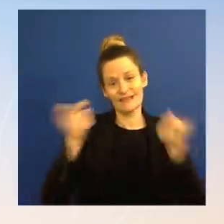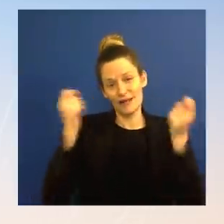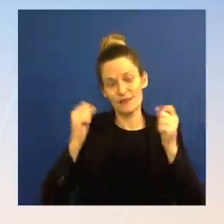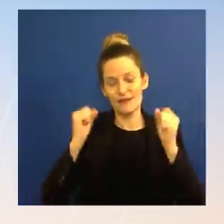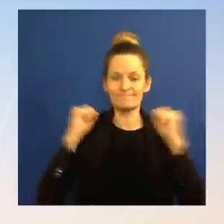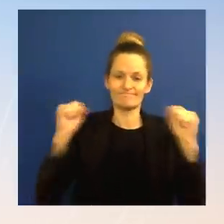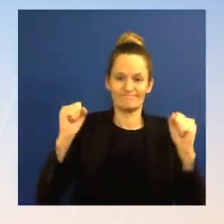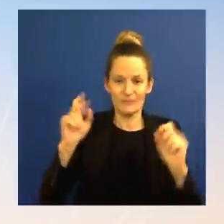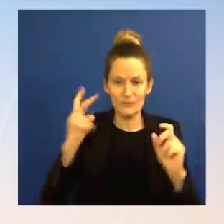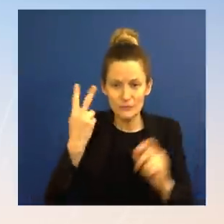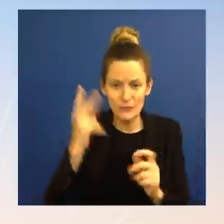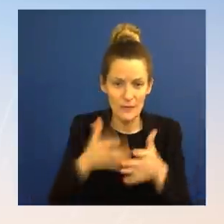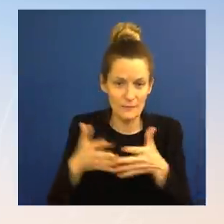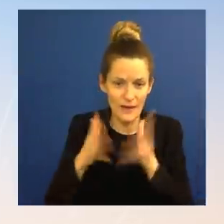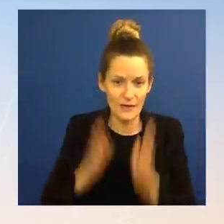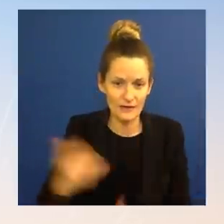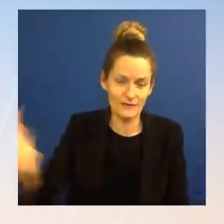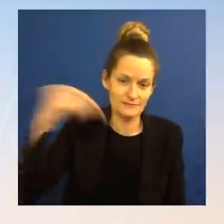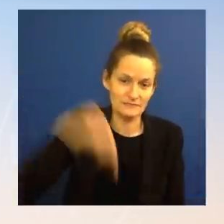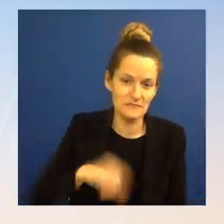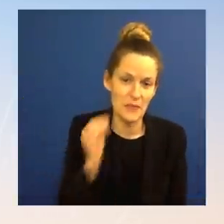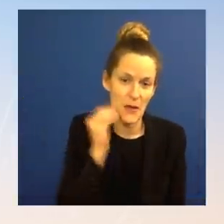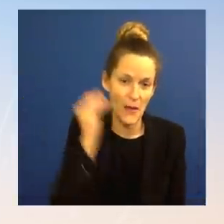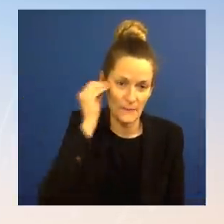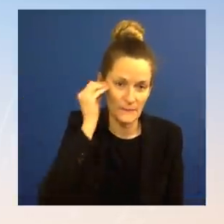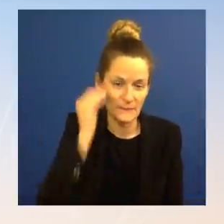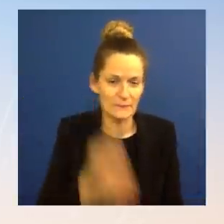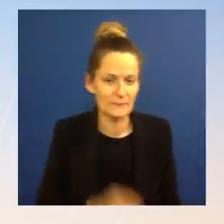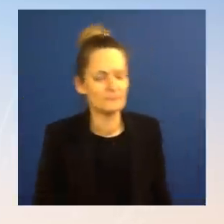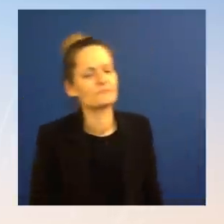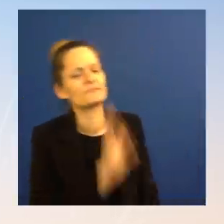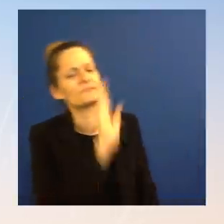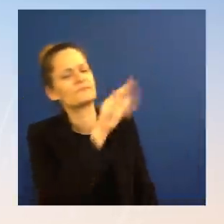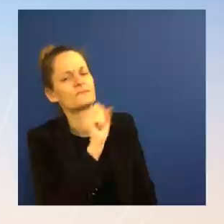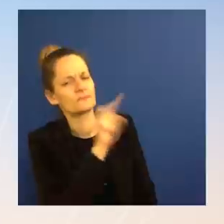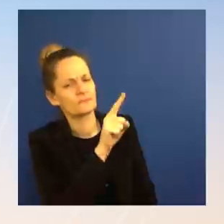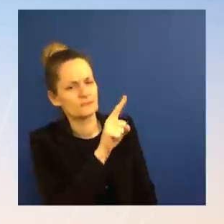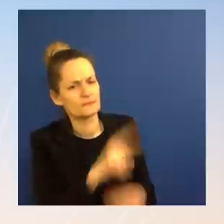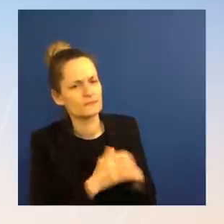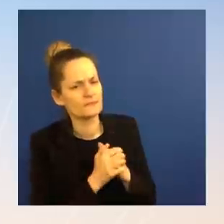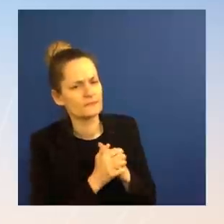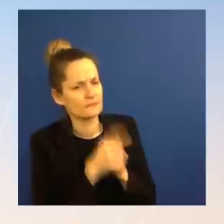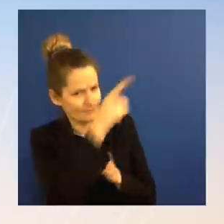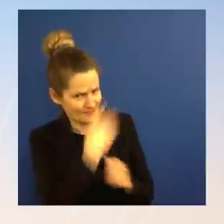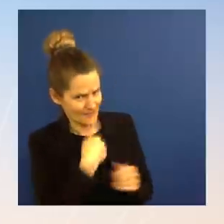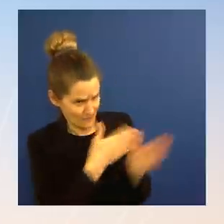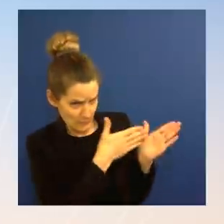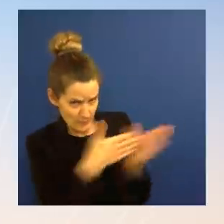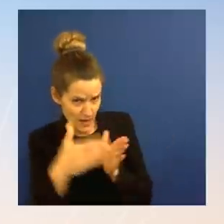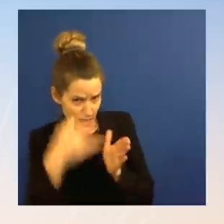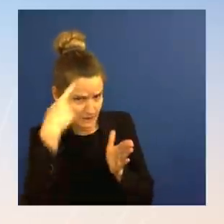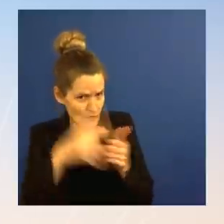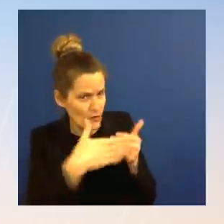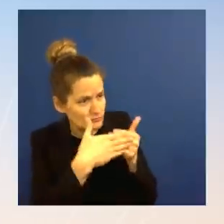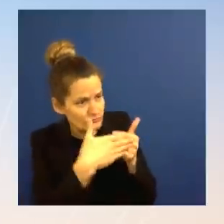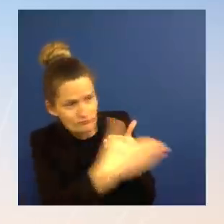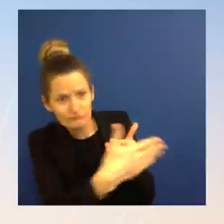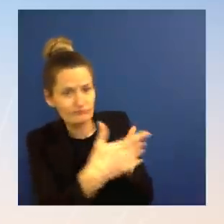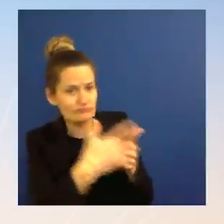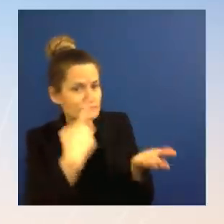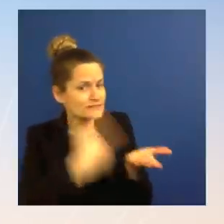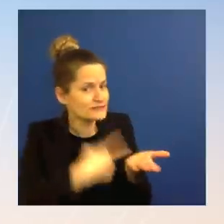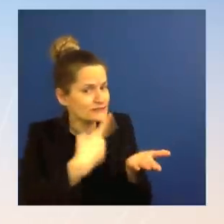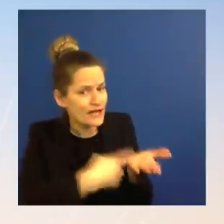for continued engagement for another round of talks? And is there- you know,